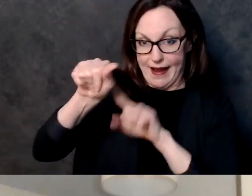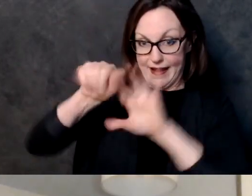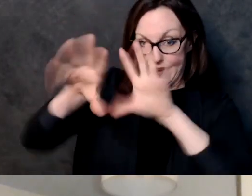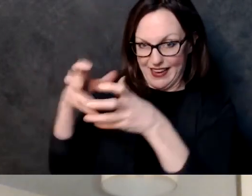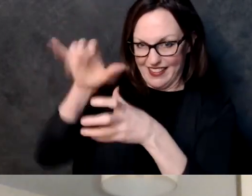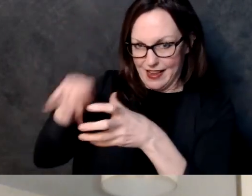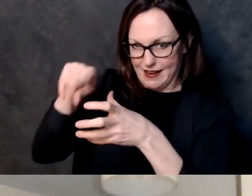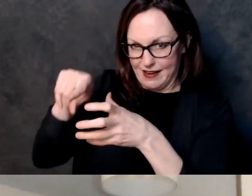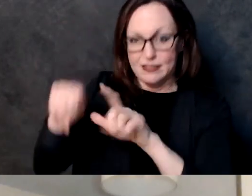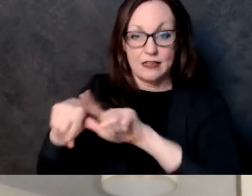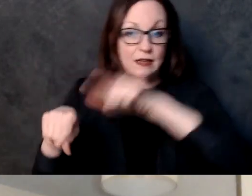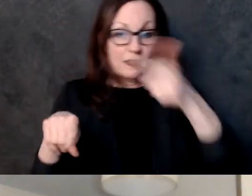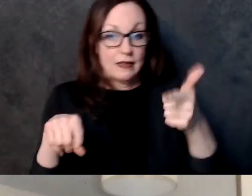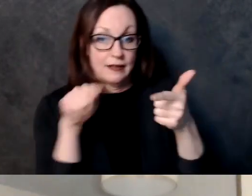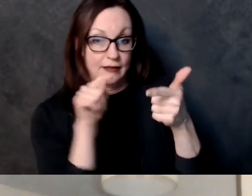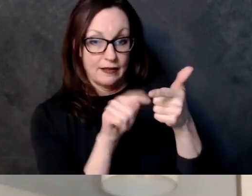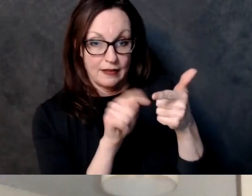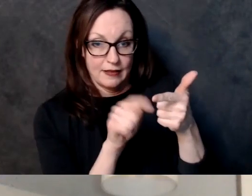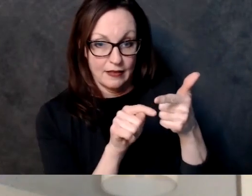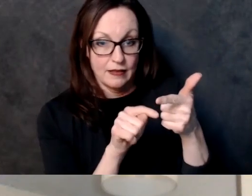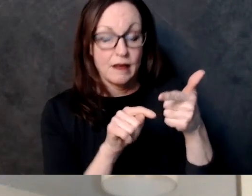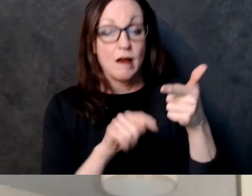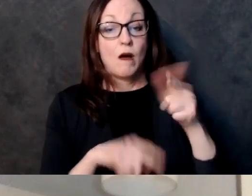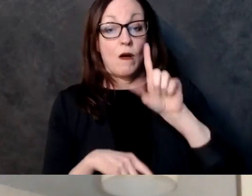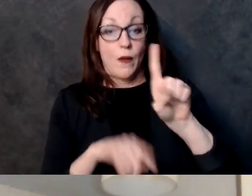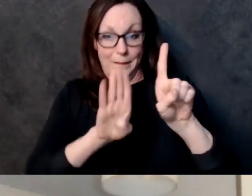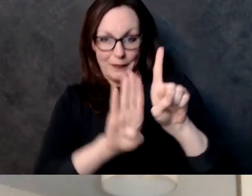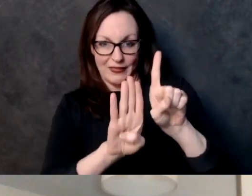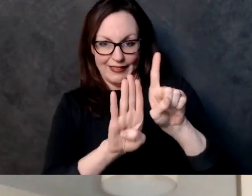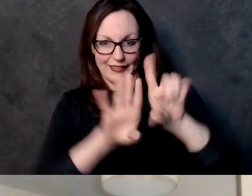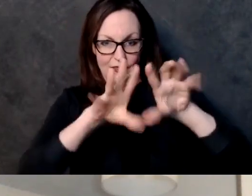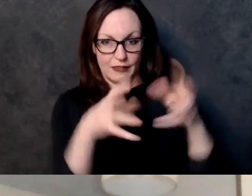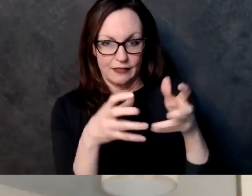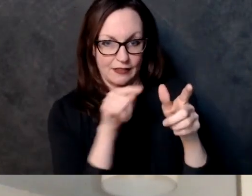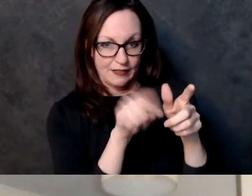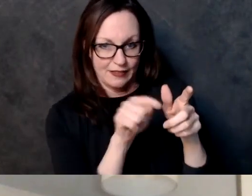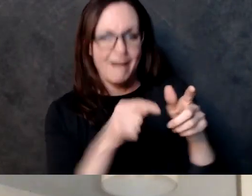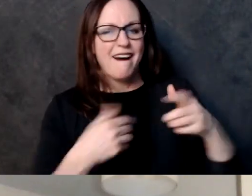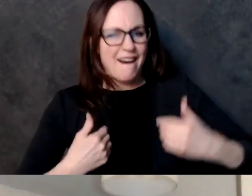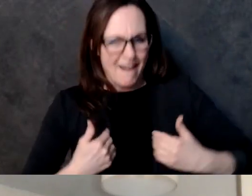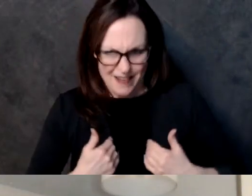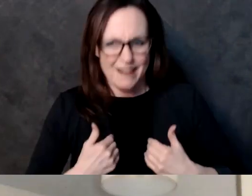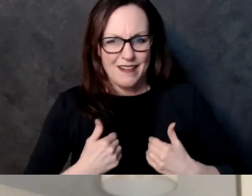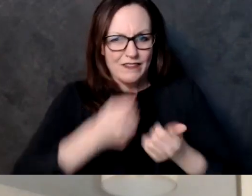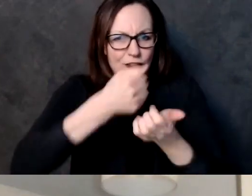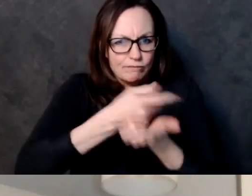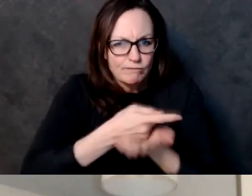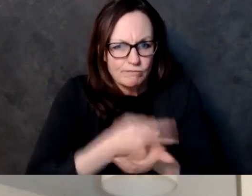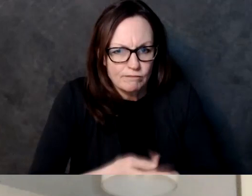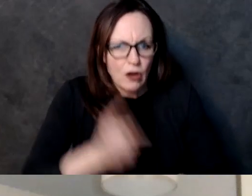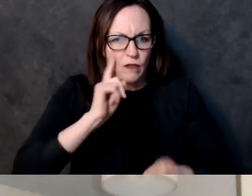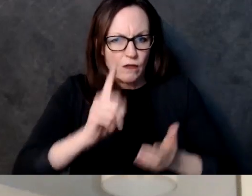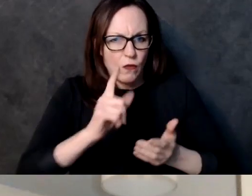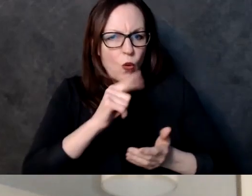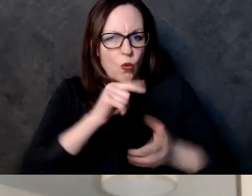facilities including prisons uh for info you can find at dhs um dot wisconsin.gov um slash